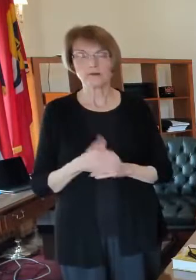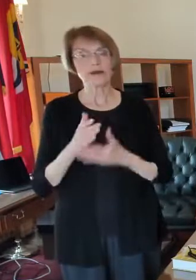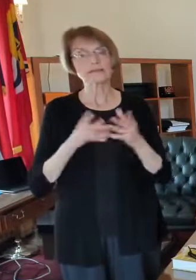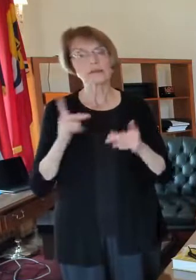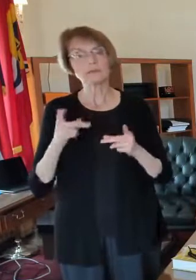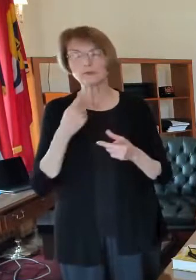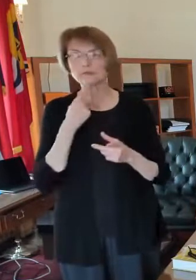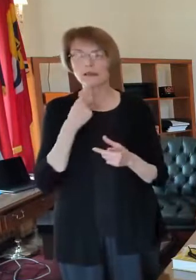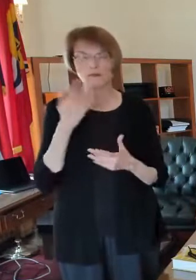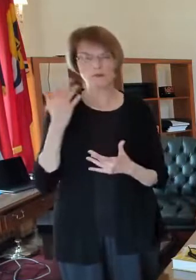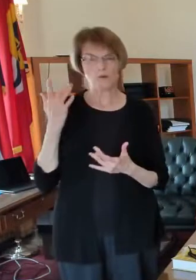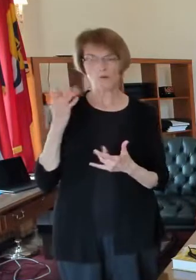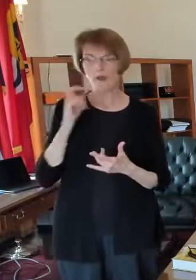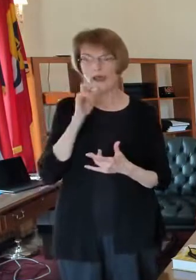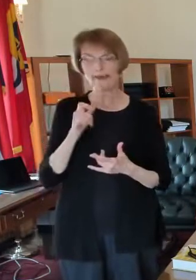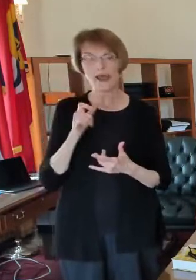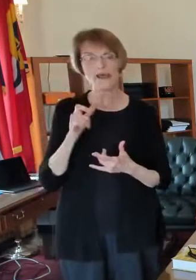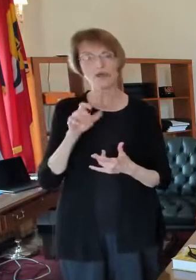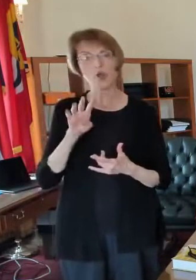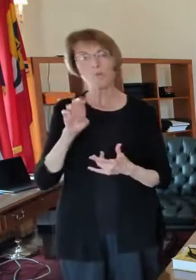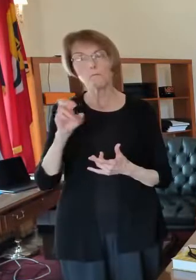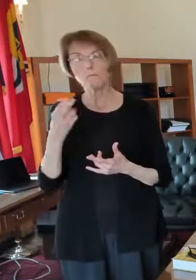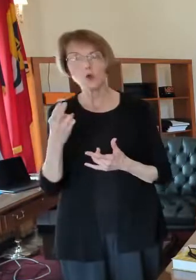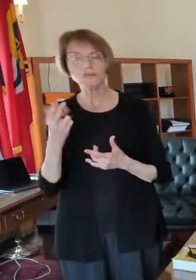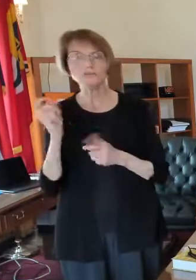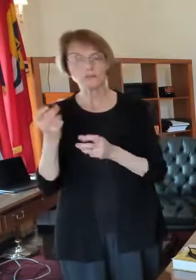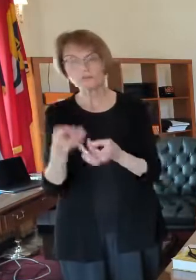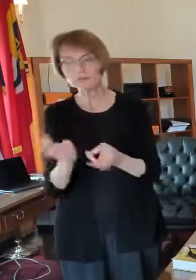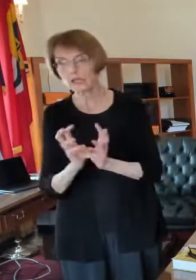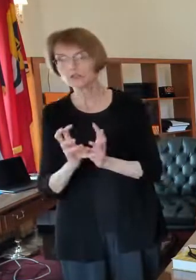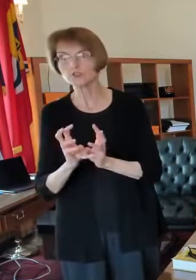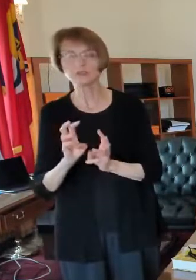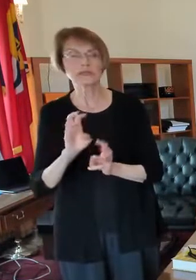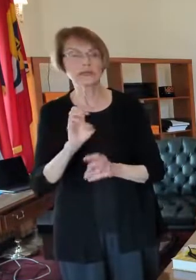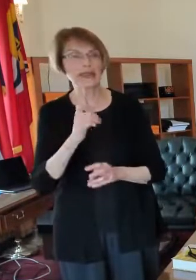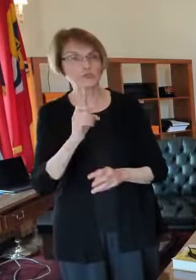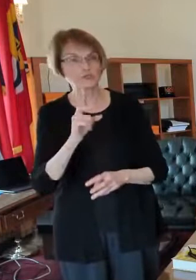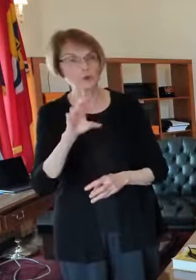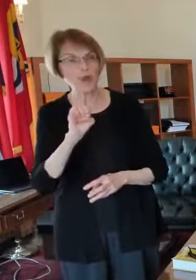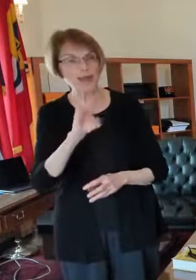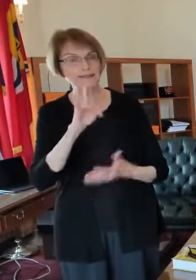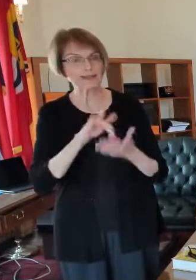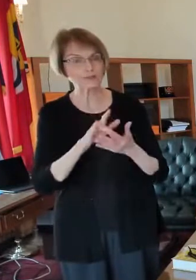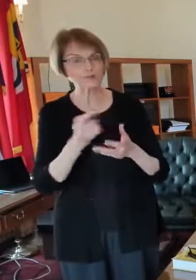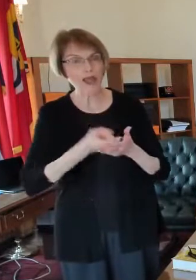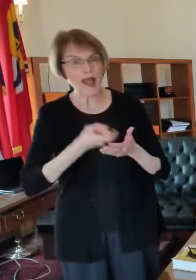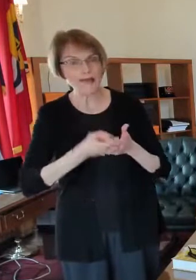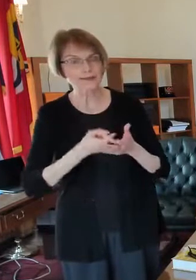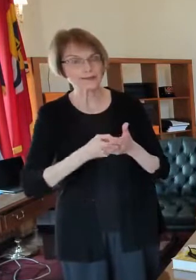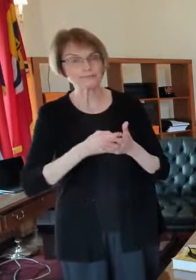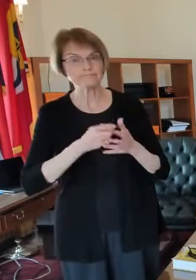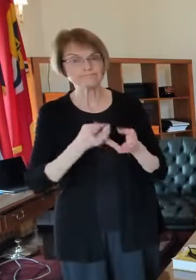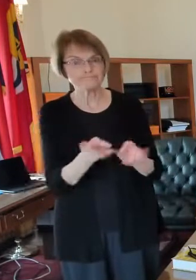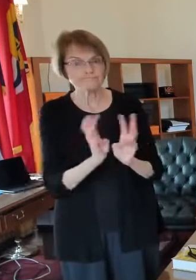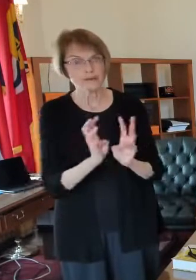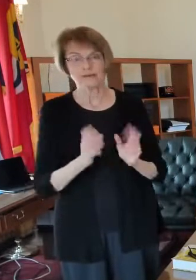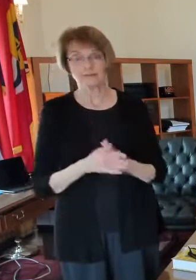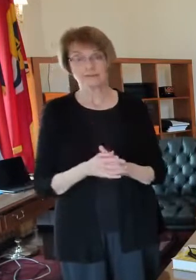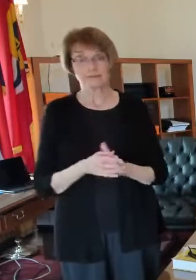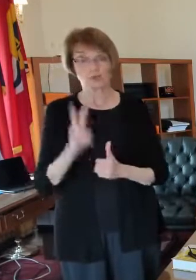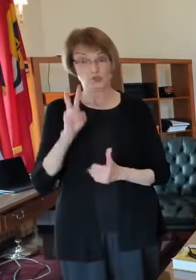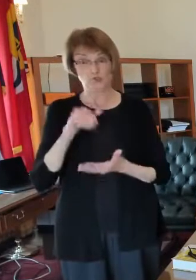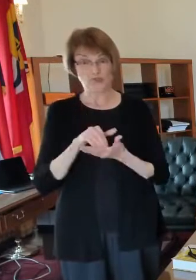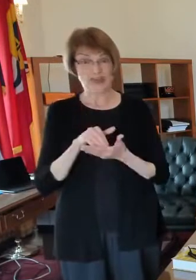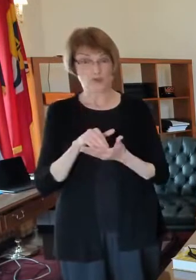have said well why don't we go to bush stadium or why don't we go to the enterprise center or you know wherever 2 000 vaccinations in a day is